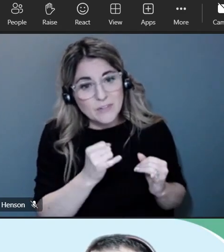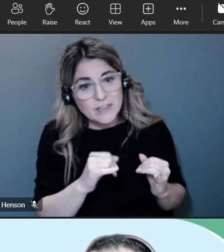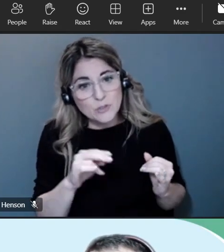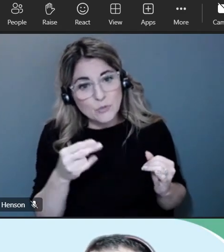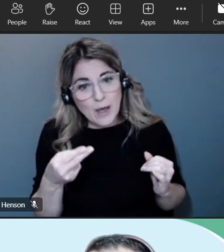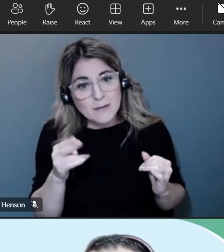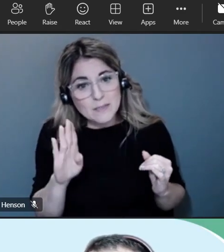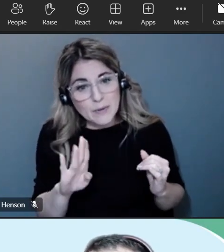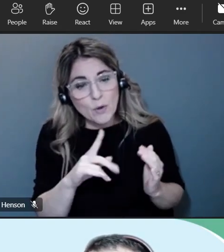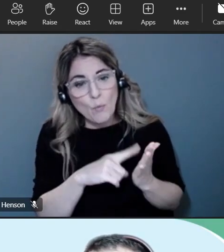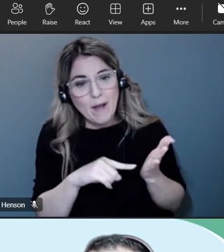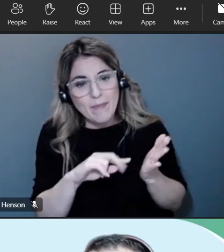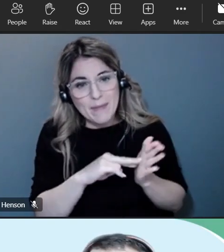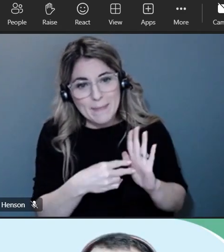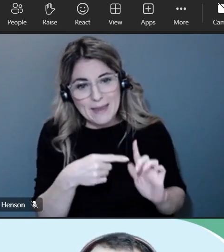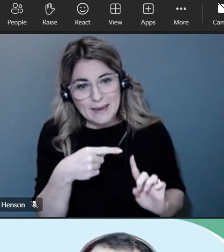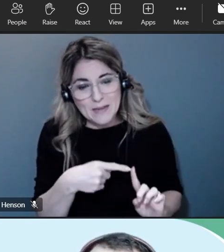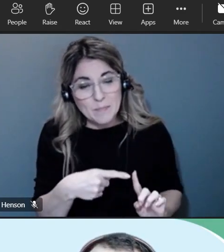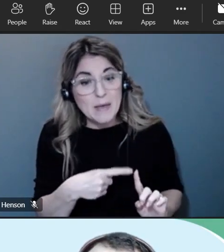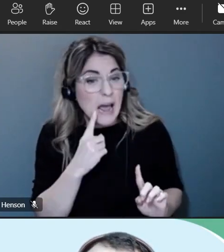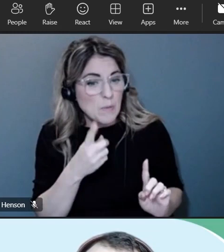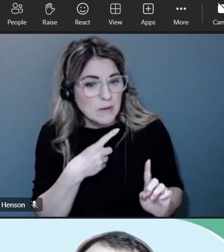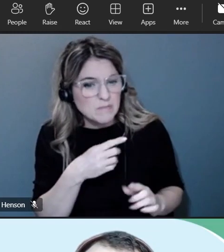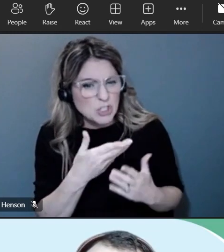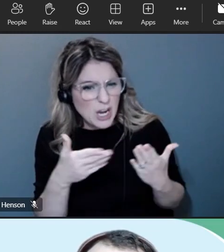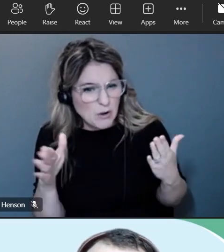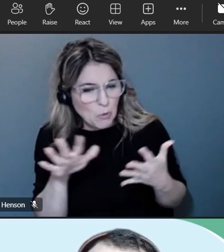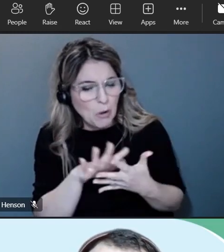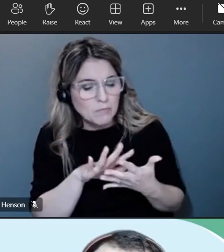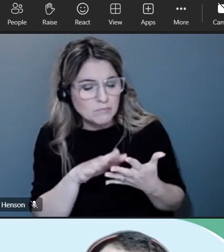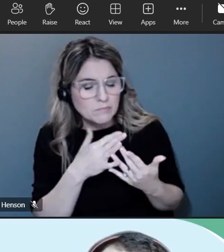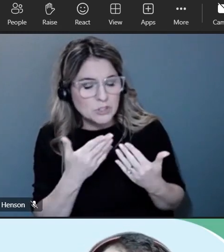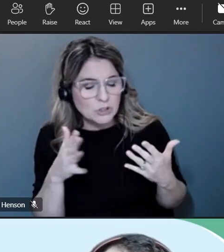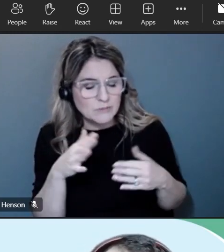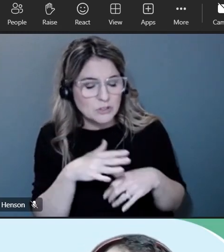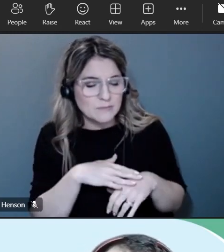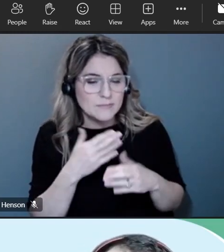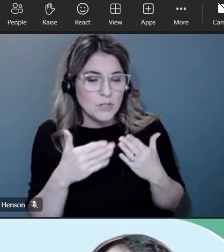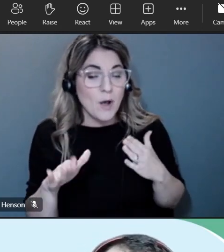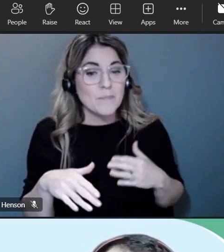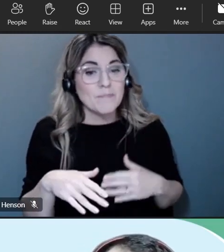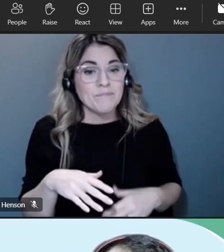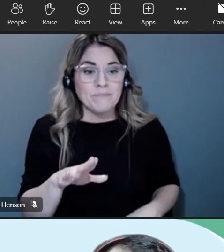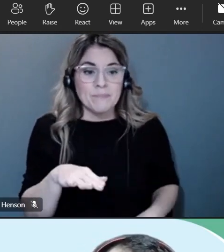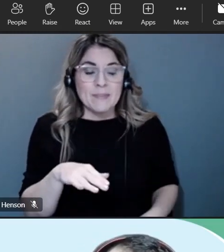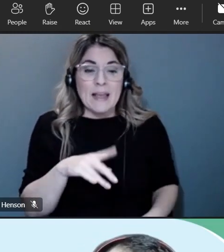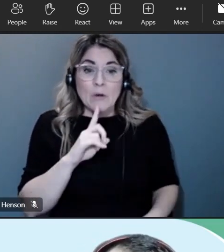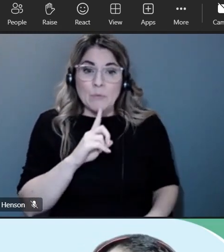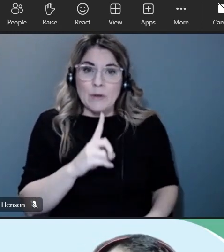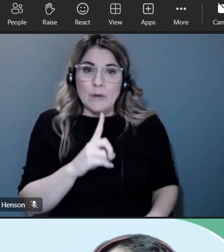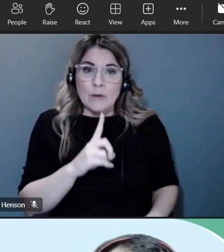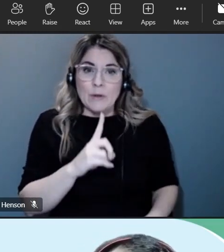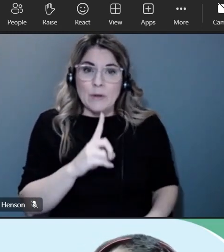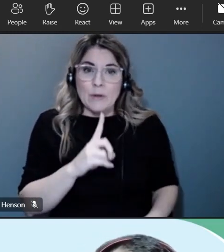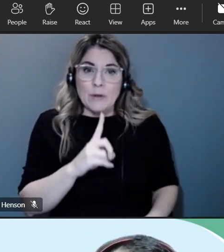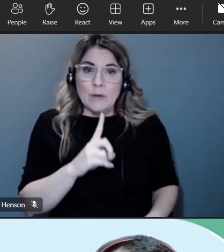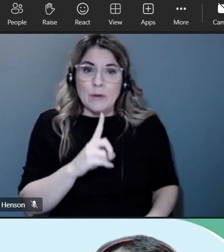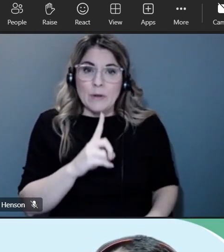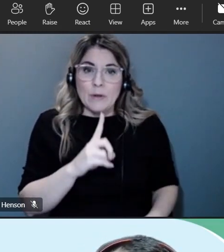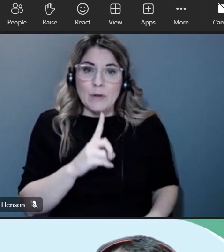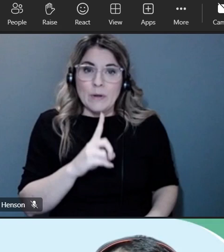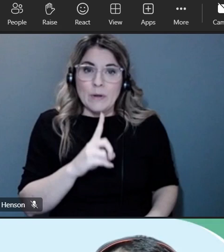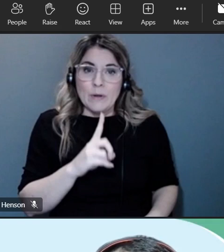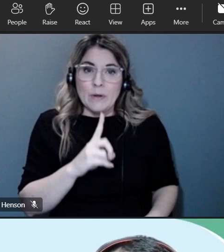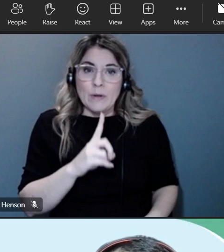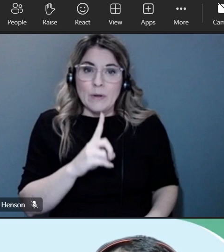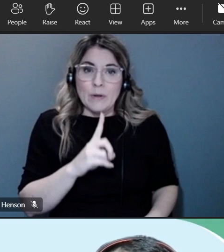of some general themes that we're seeing i had really hoped that this session we would see a focus on supports for the teaching